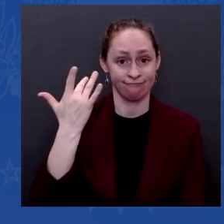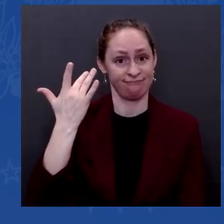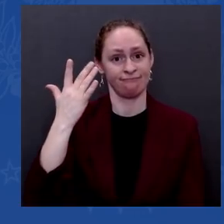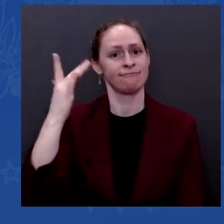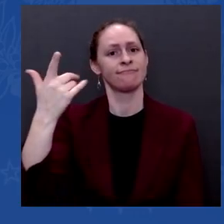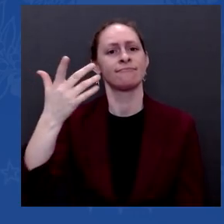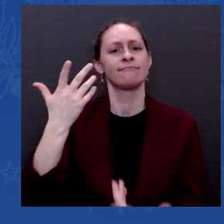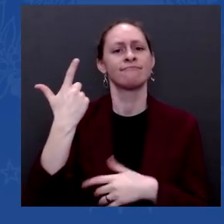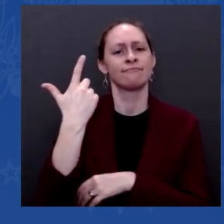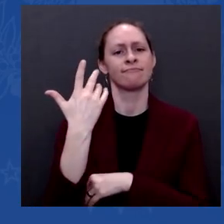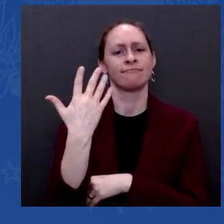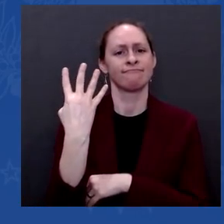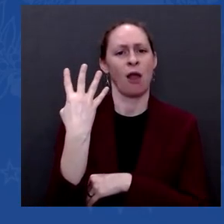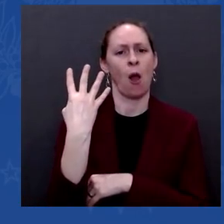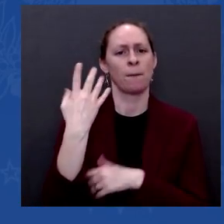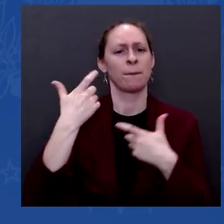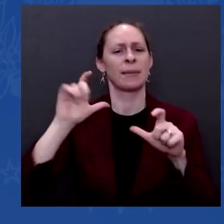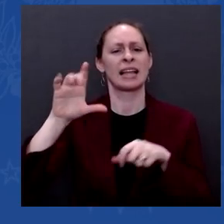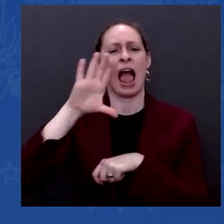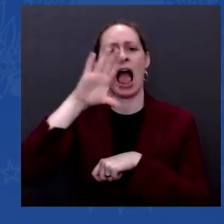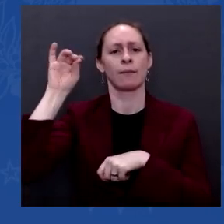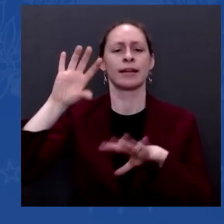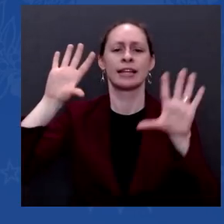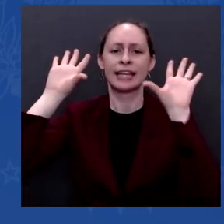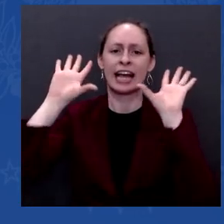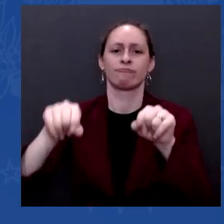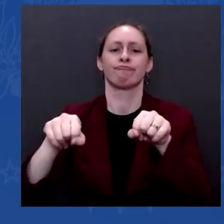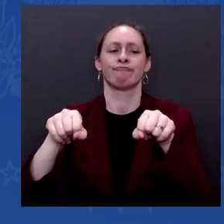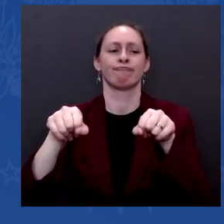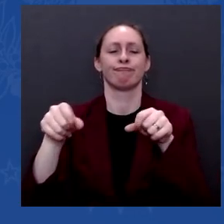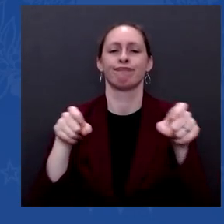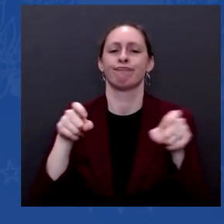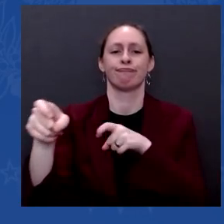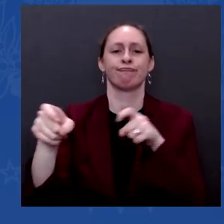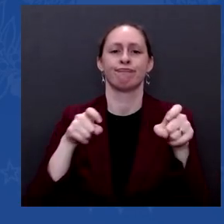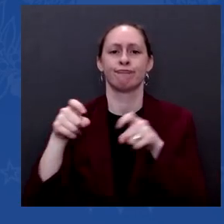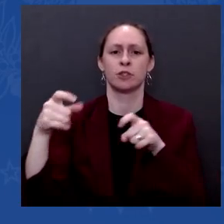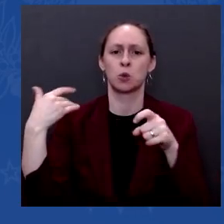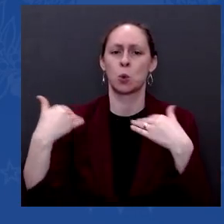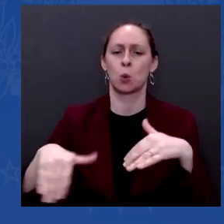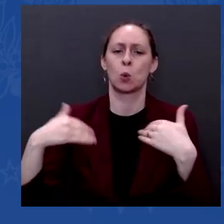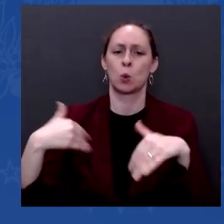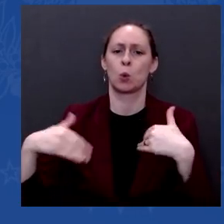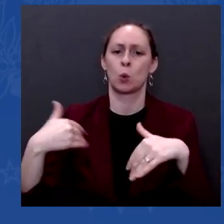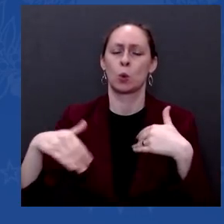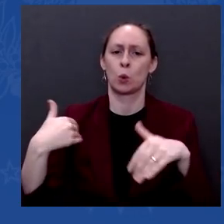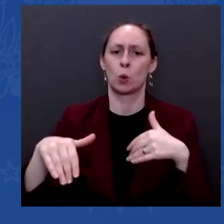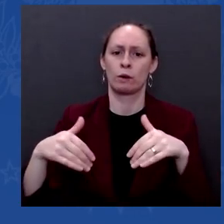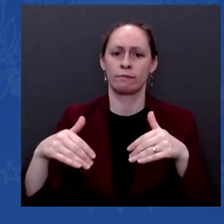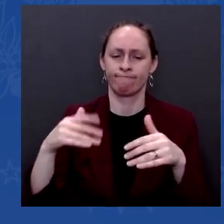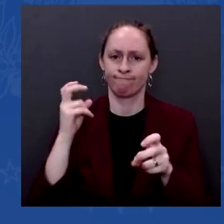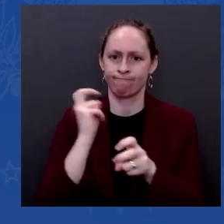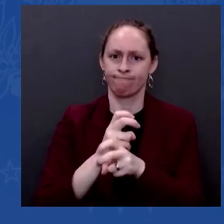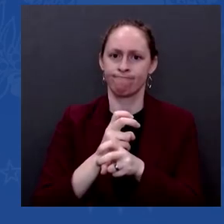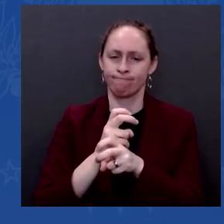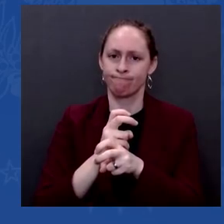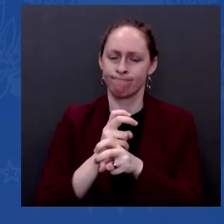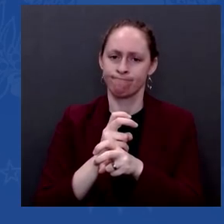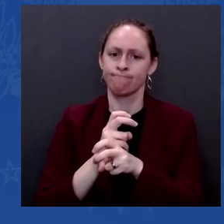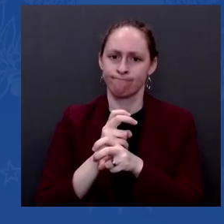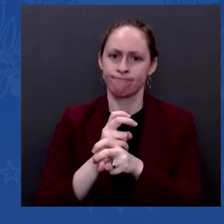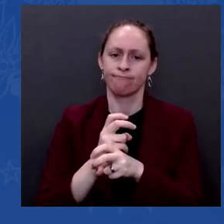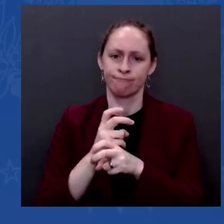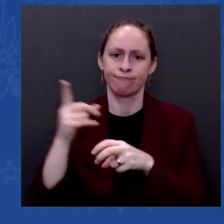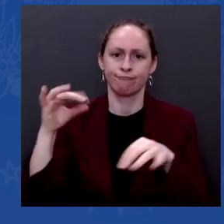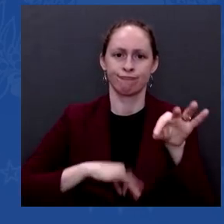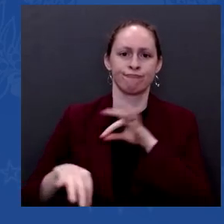move on this competition piece to allow more and more smaller operations to come in and be able to engage in